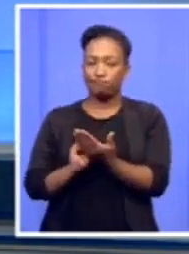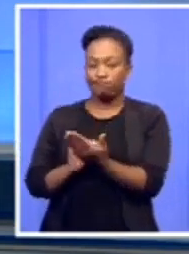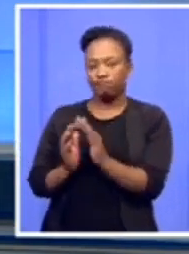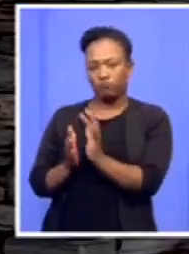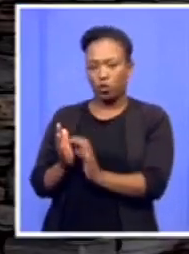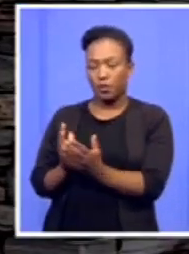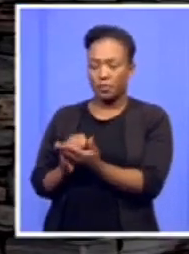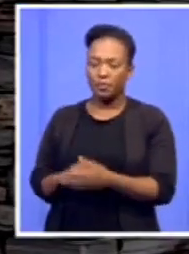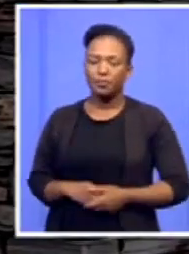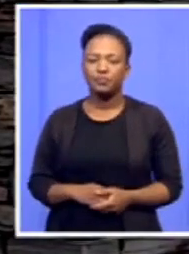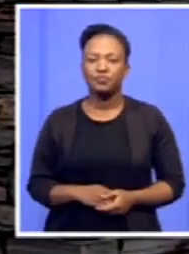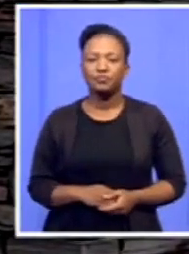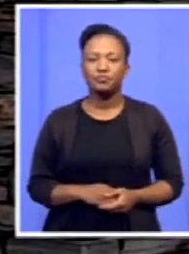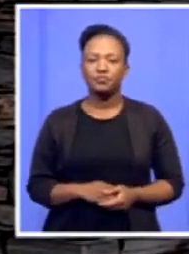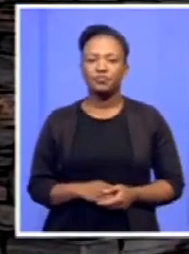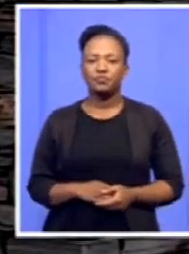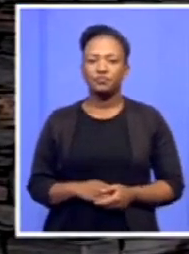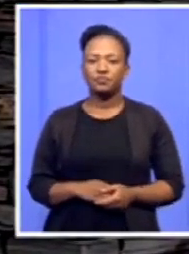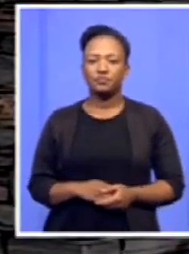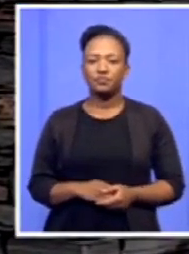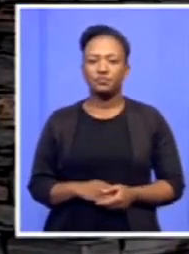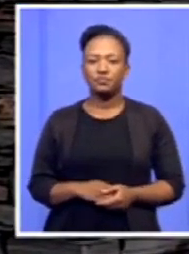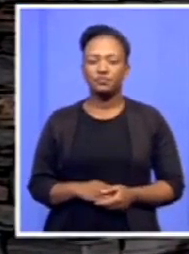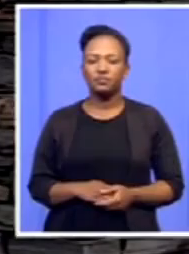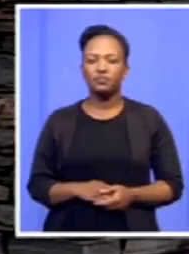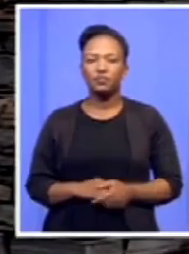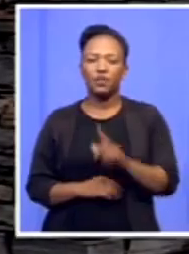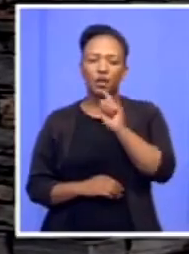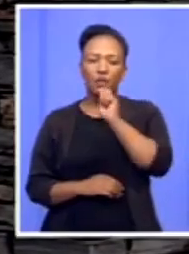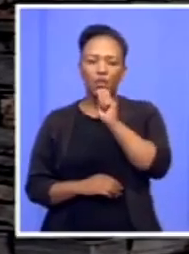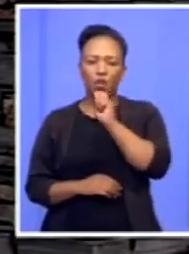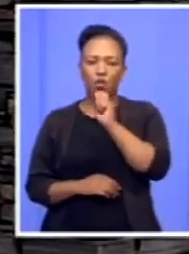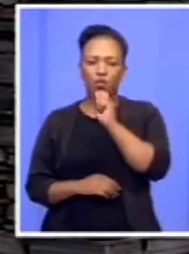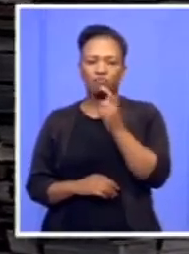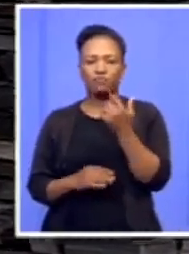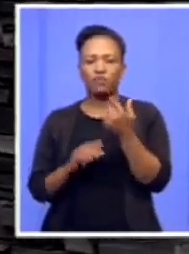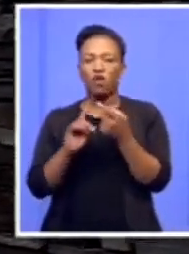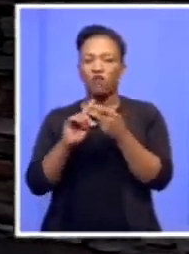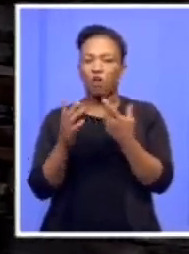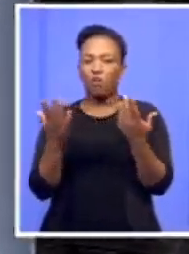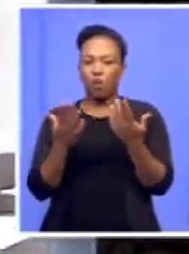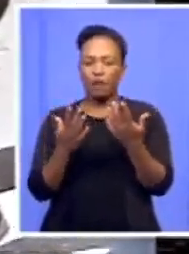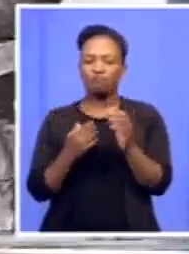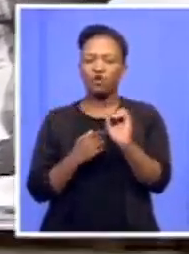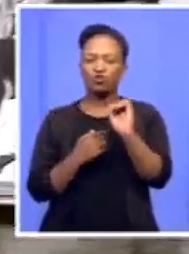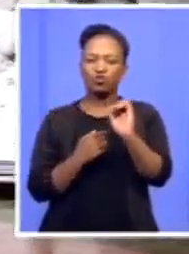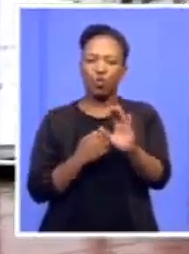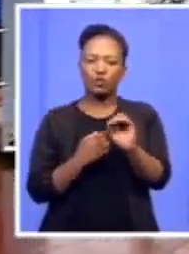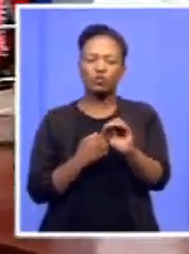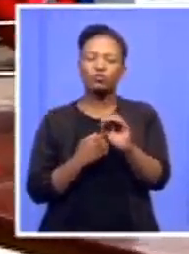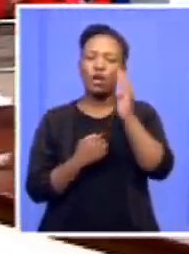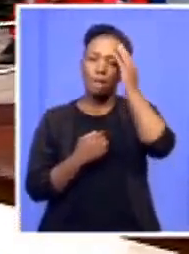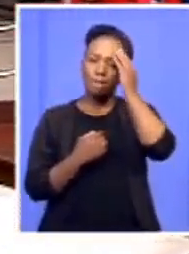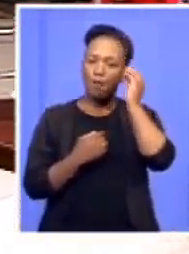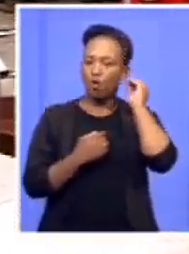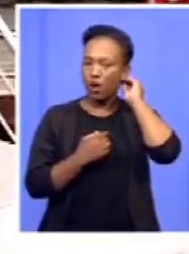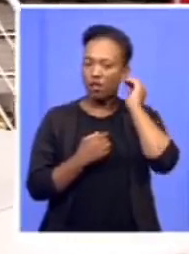Well, very good morning to you and of course to our SABC viewers, we're coming to you all the way from the Hector Peterson Memorial here in Soweto where the EFF is